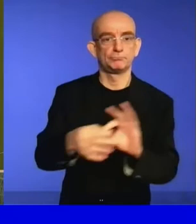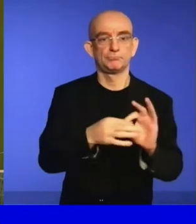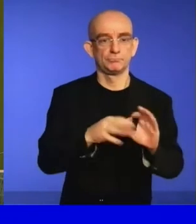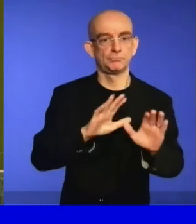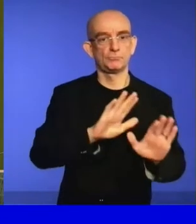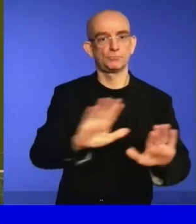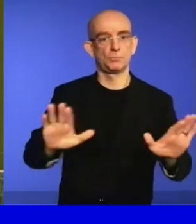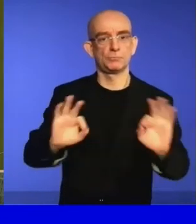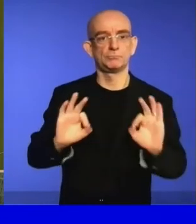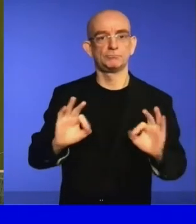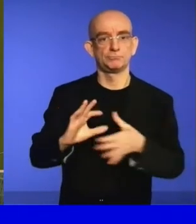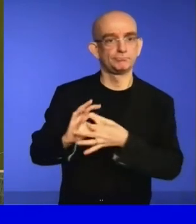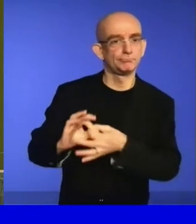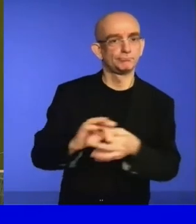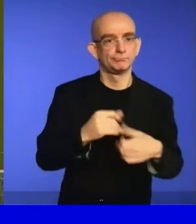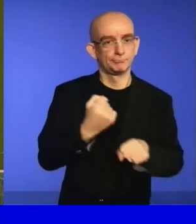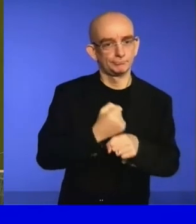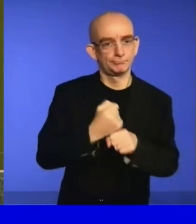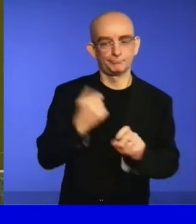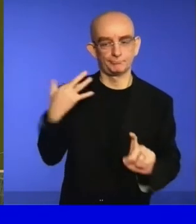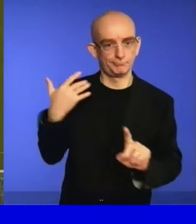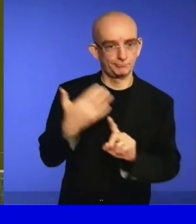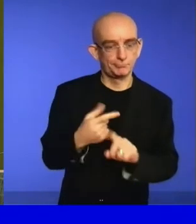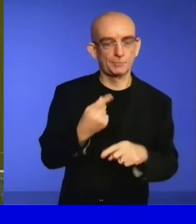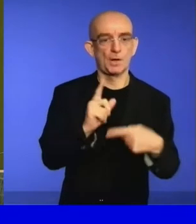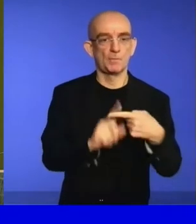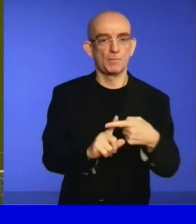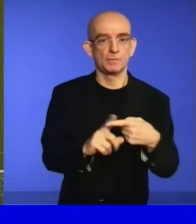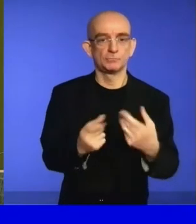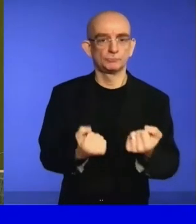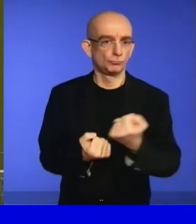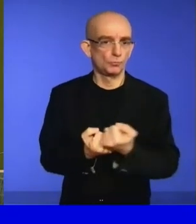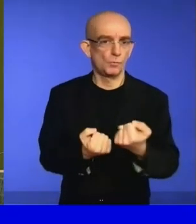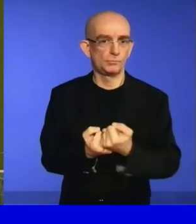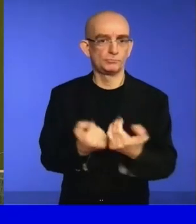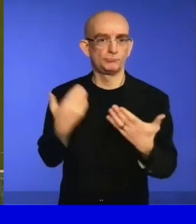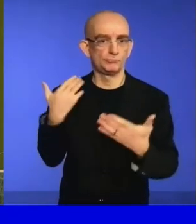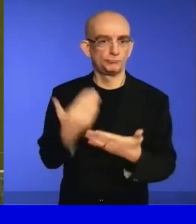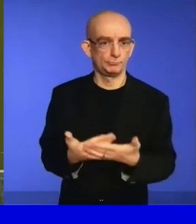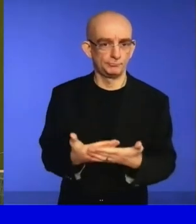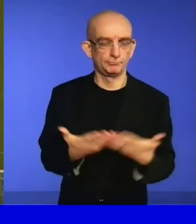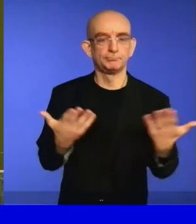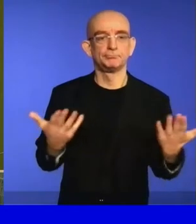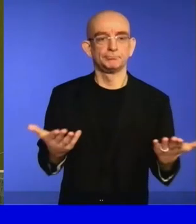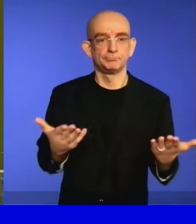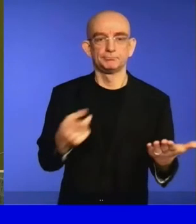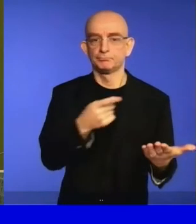the meeting of State parties will now proceed with Agenda Item 4.